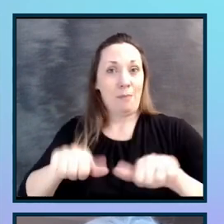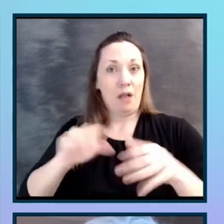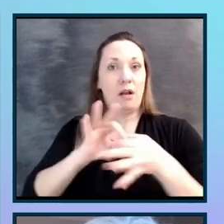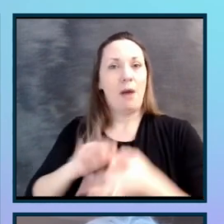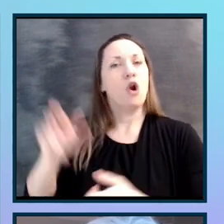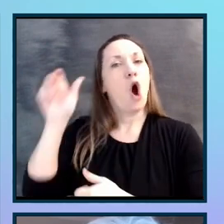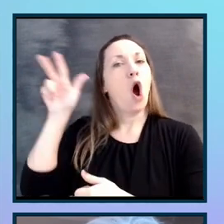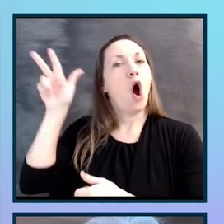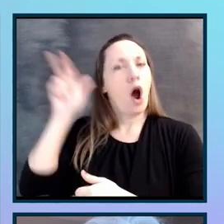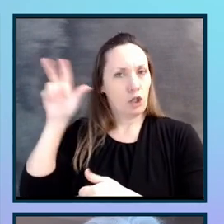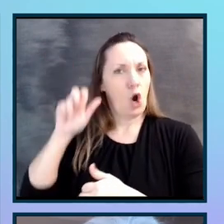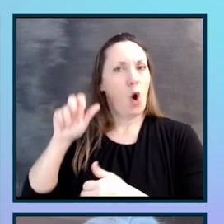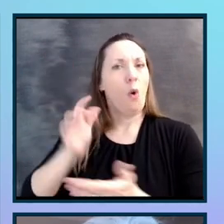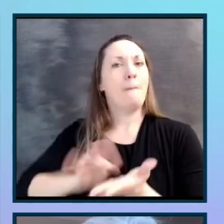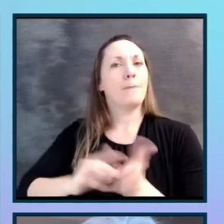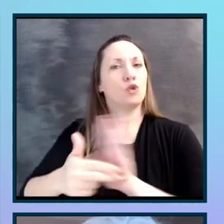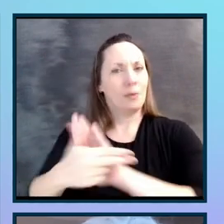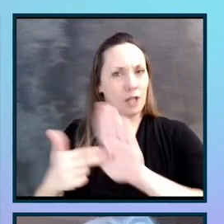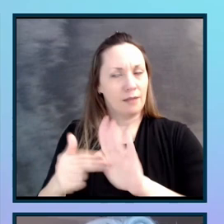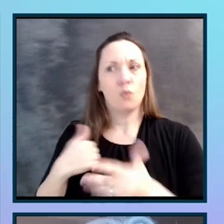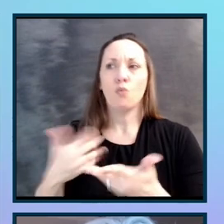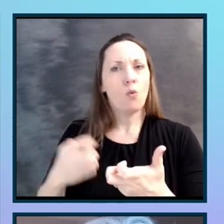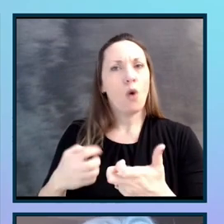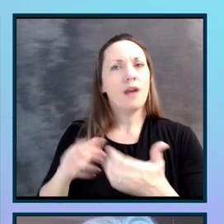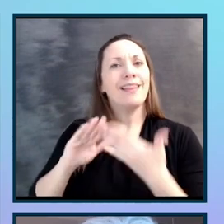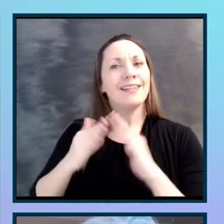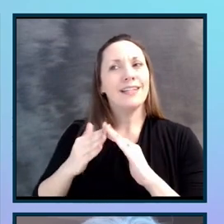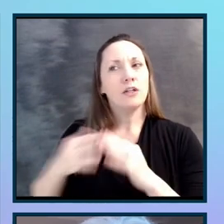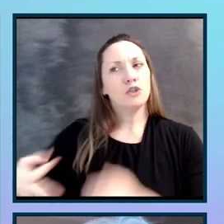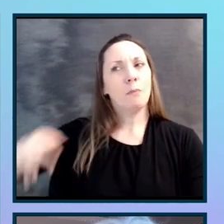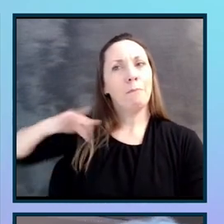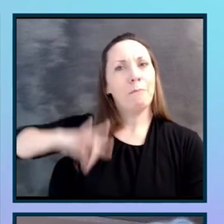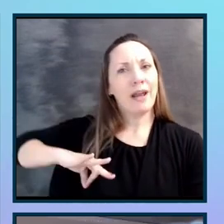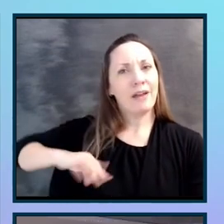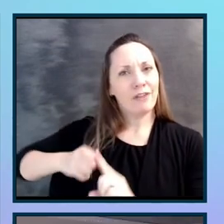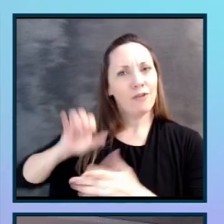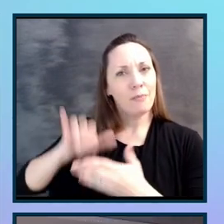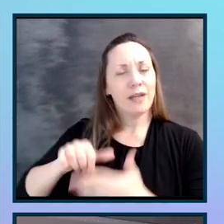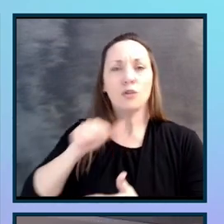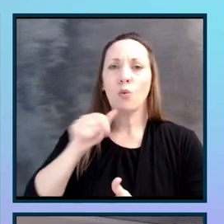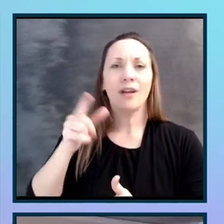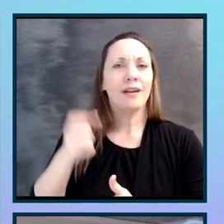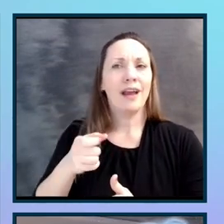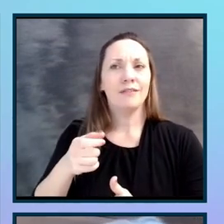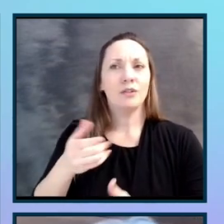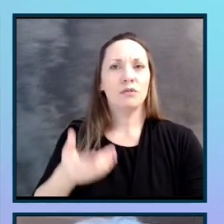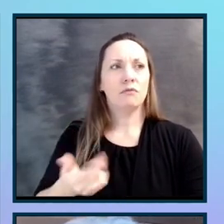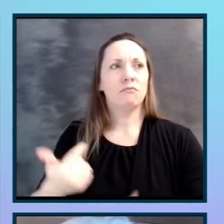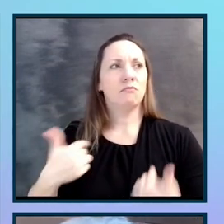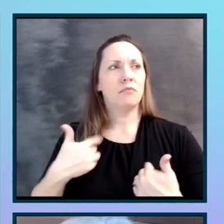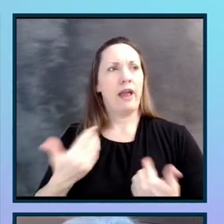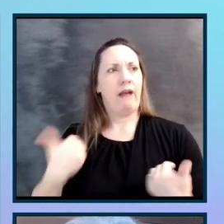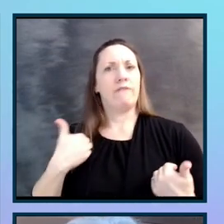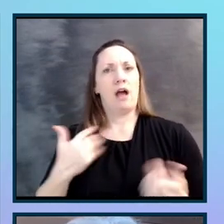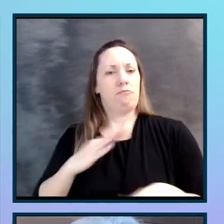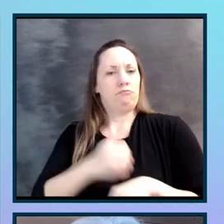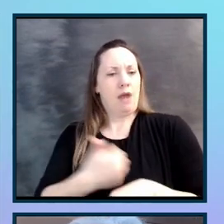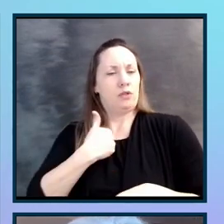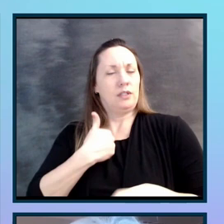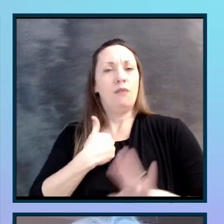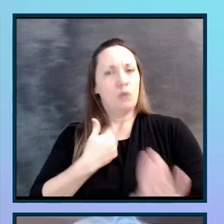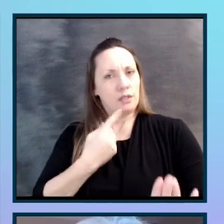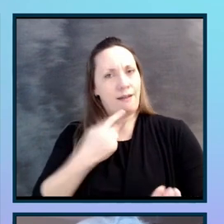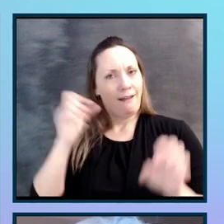labels. And we wanted the city to benefit from that. So we didn't have to hold them for ourselves. We were able to say, hey, let's